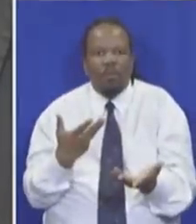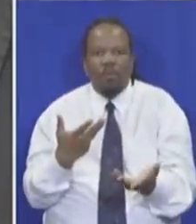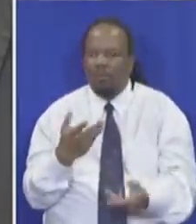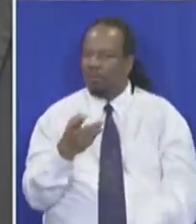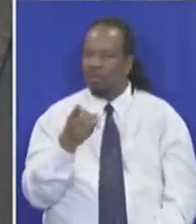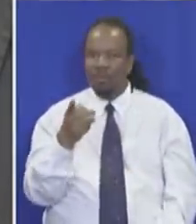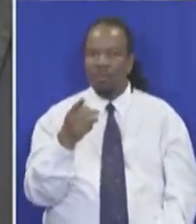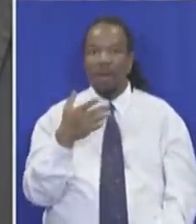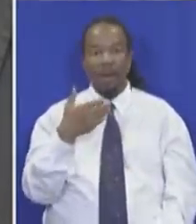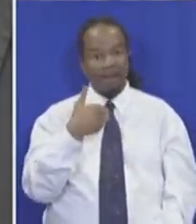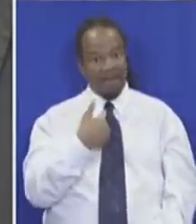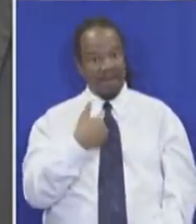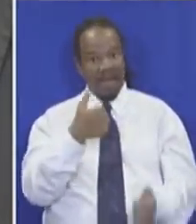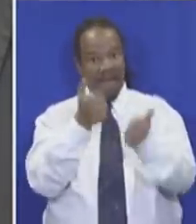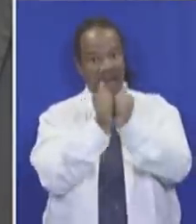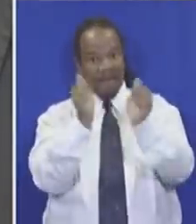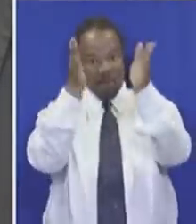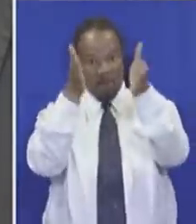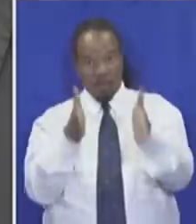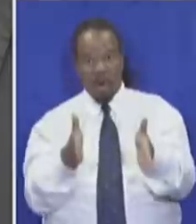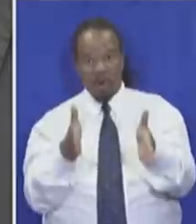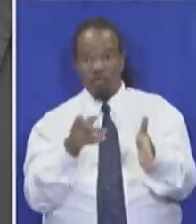I'm a democrat in the true sense of the word.